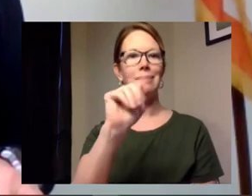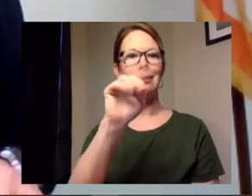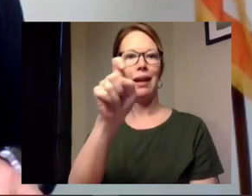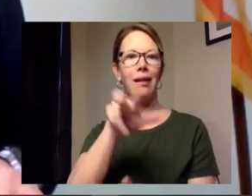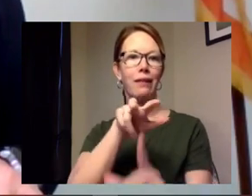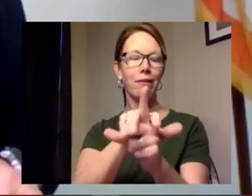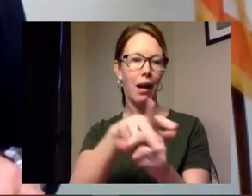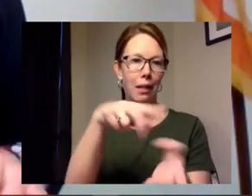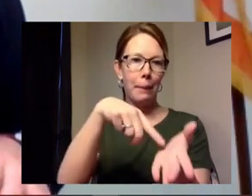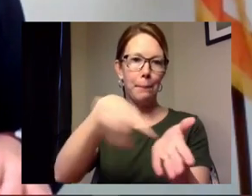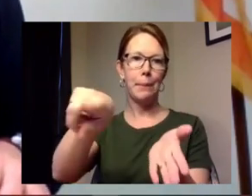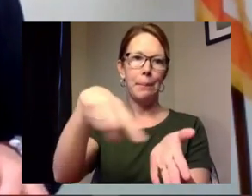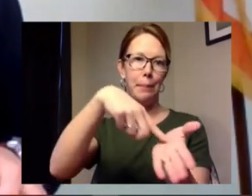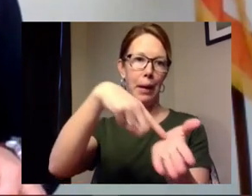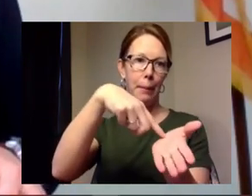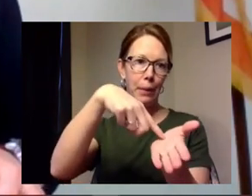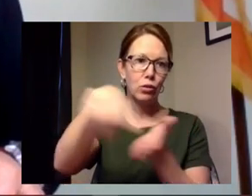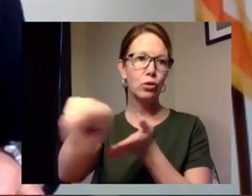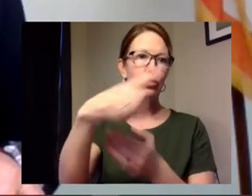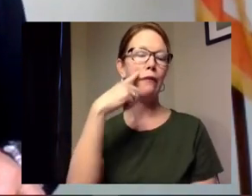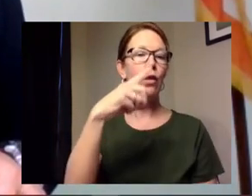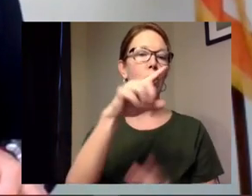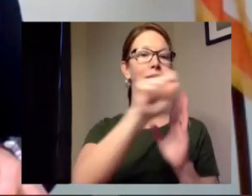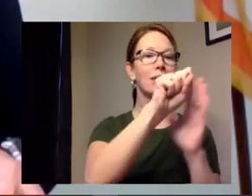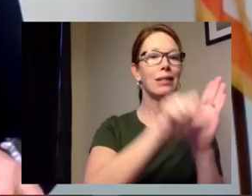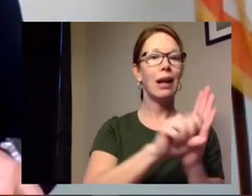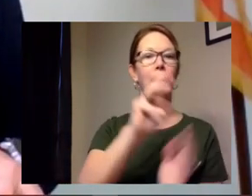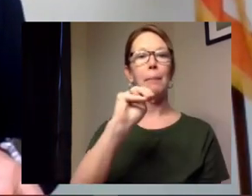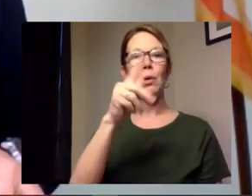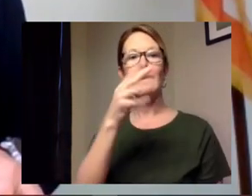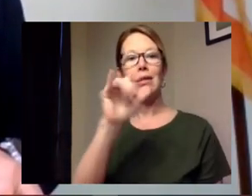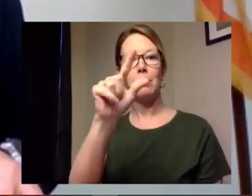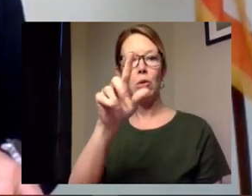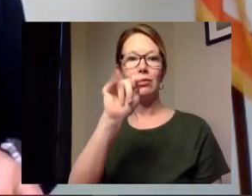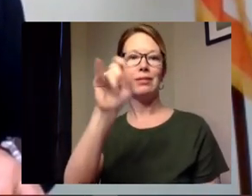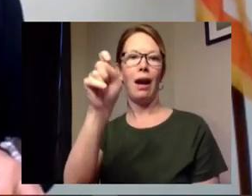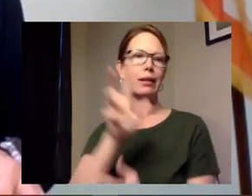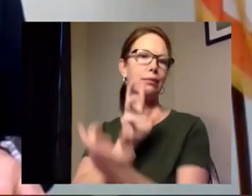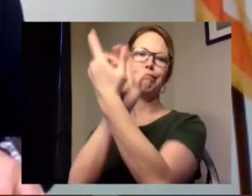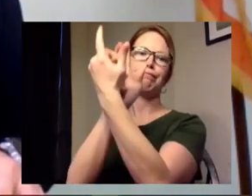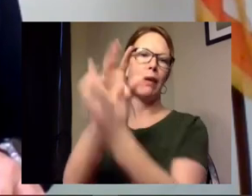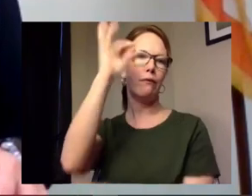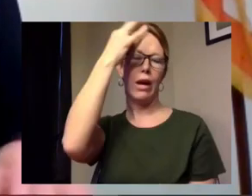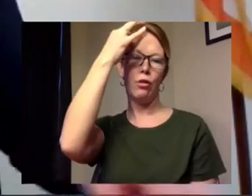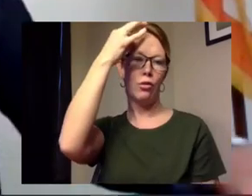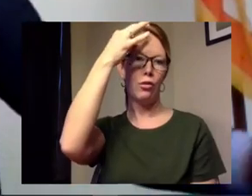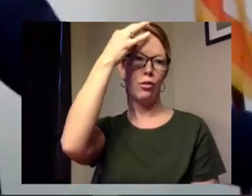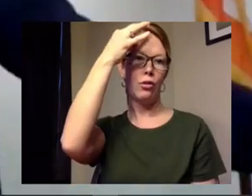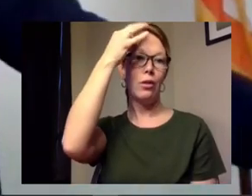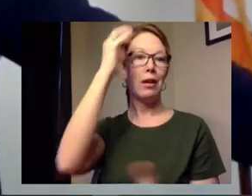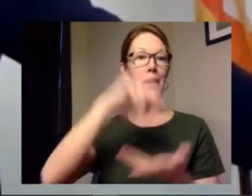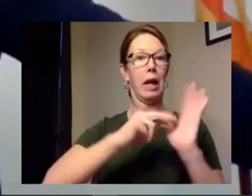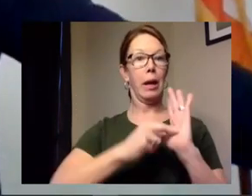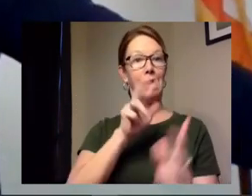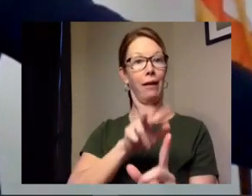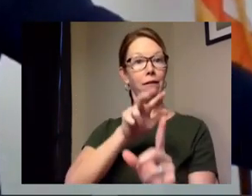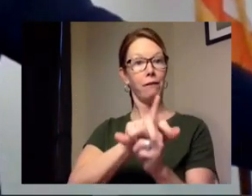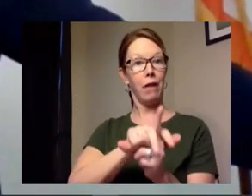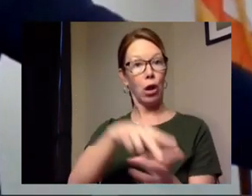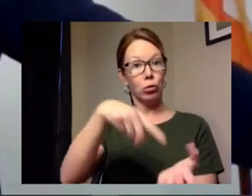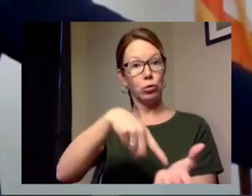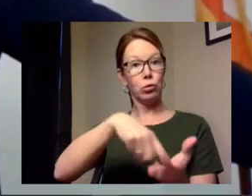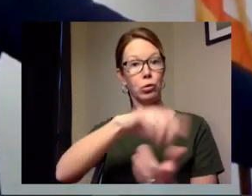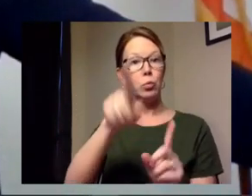payments due for the state and municipal income taxes this is to align with a federal policy of moving the filing dates from april